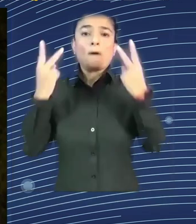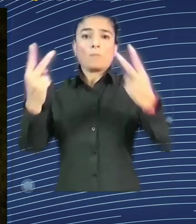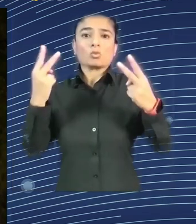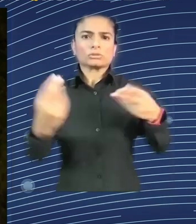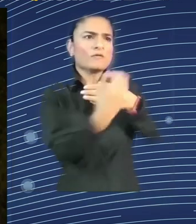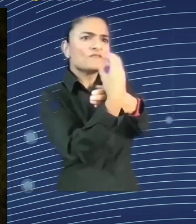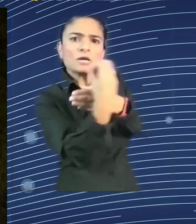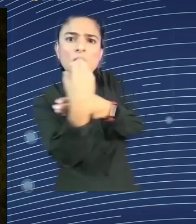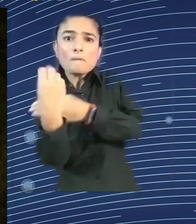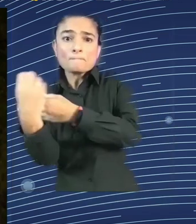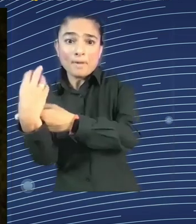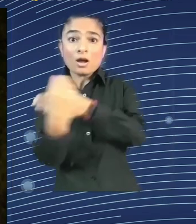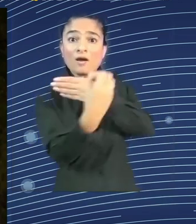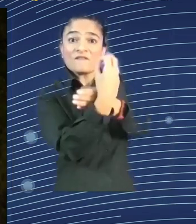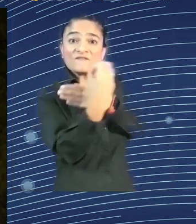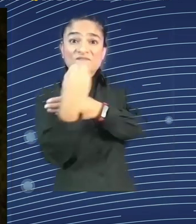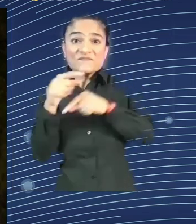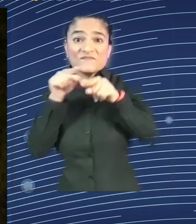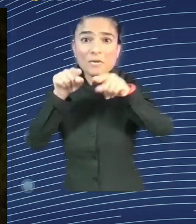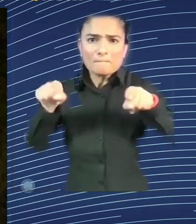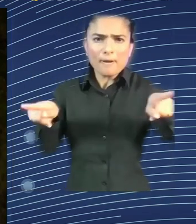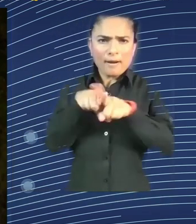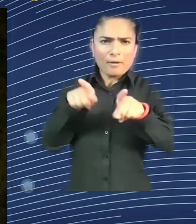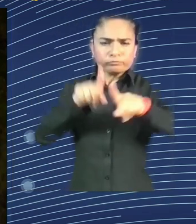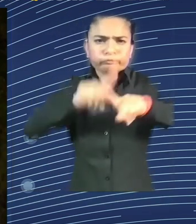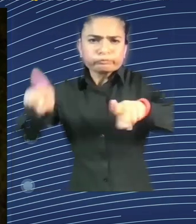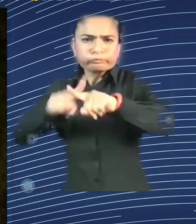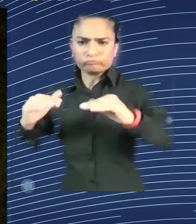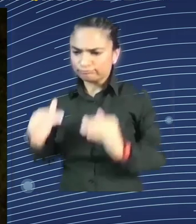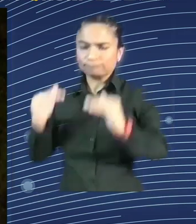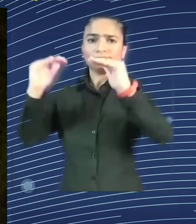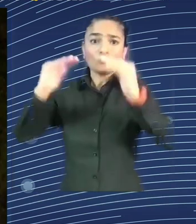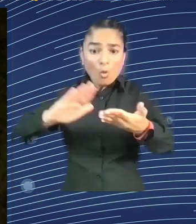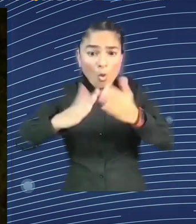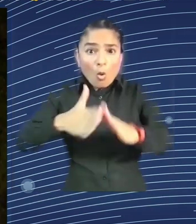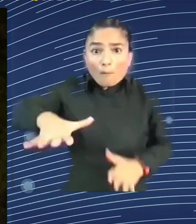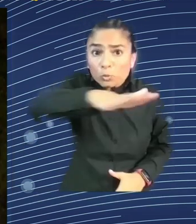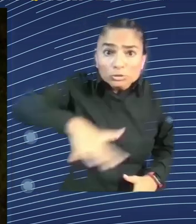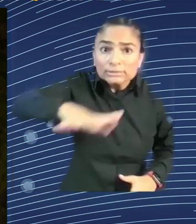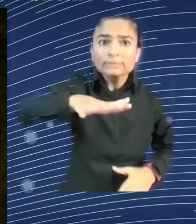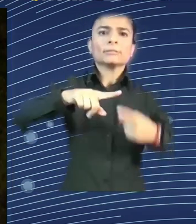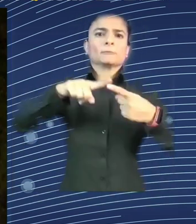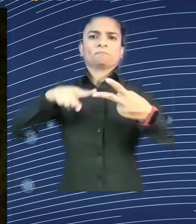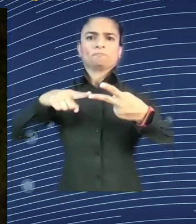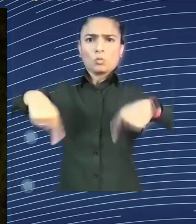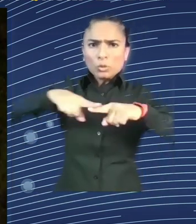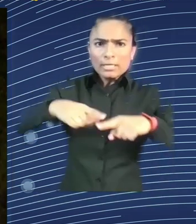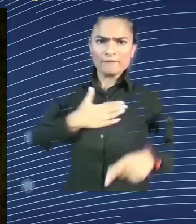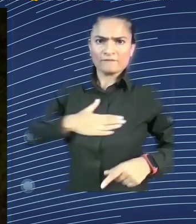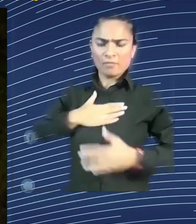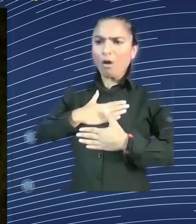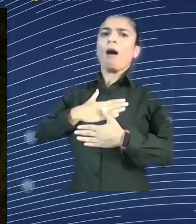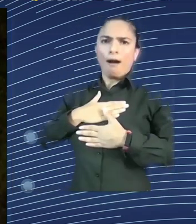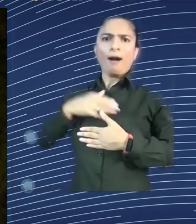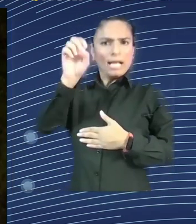other words, have strong workers and employers organizations, many workplaces are unionized, and our research has shown that unionized workplaces are